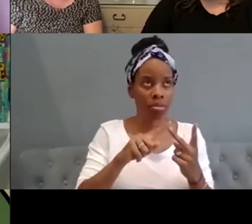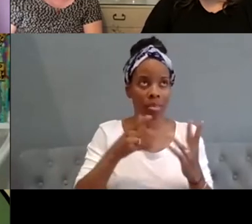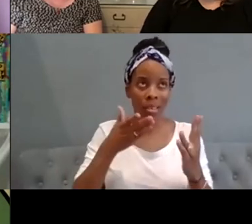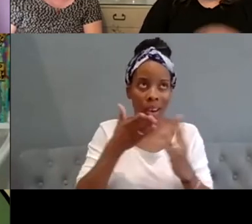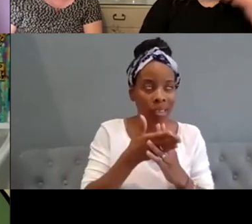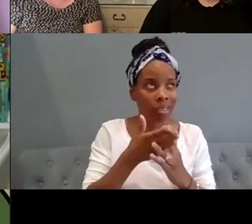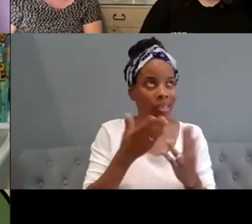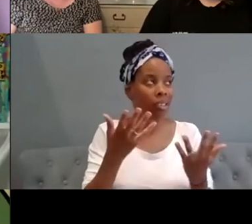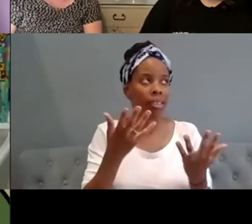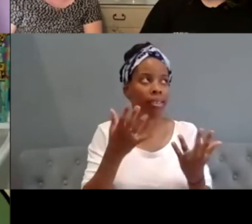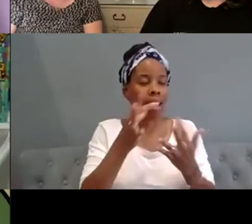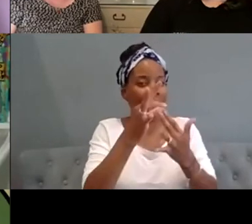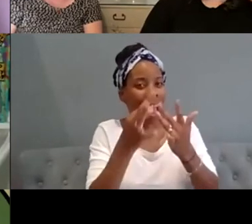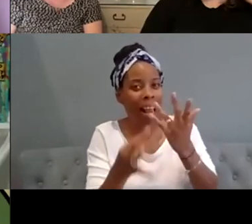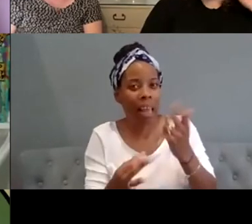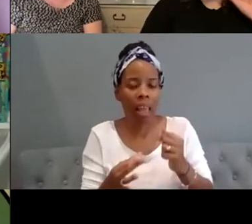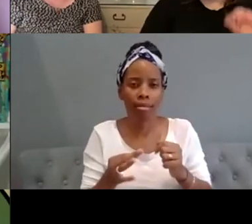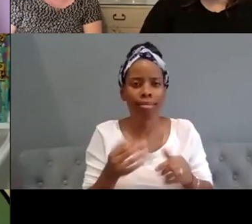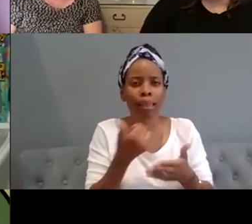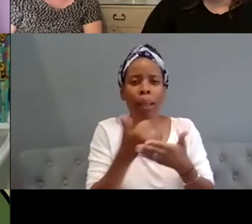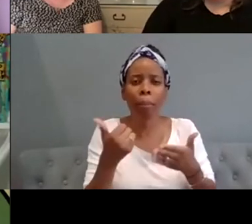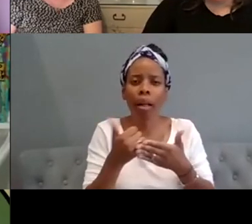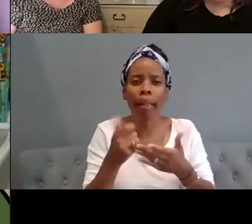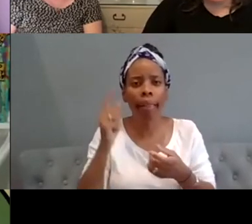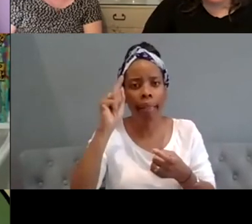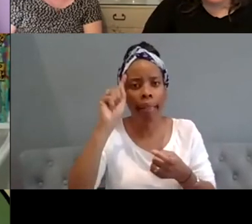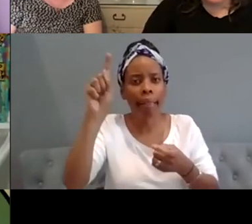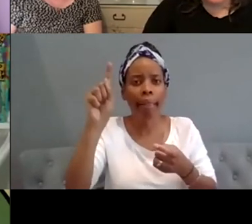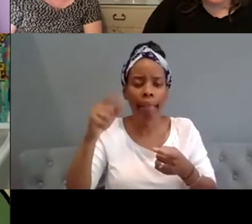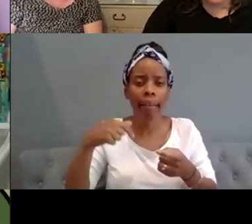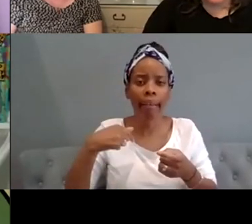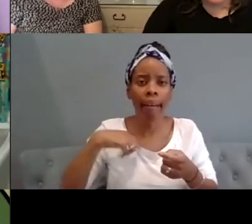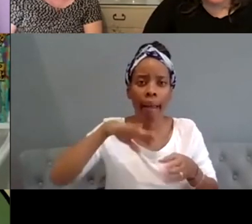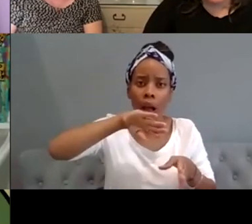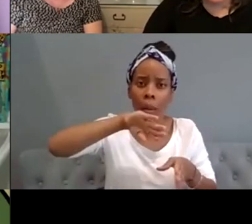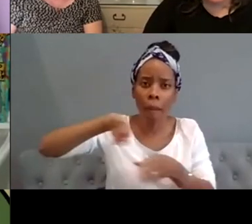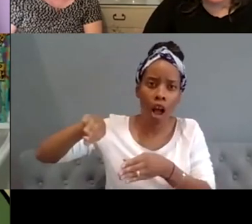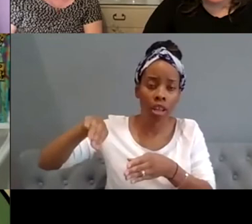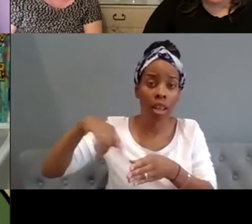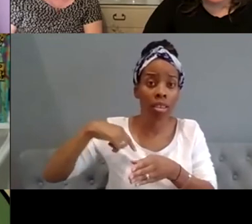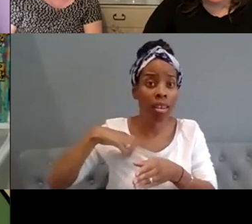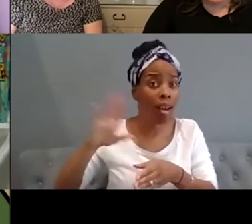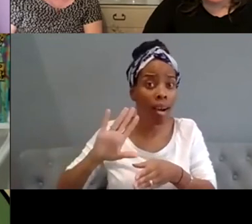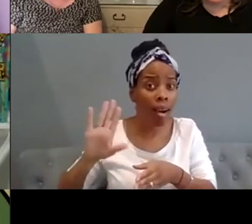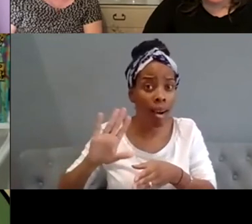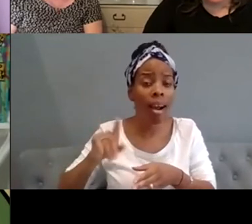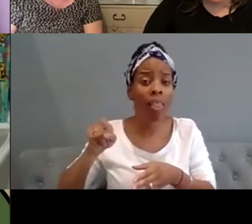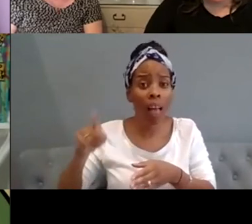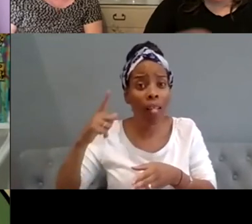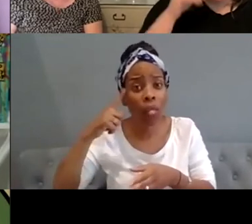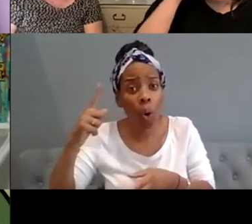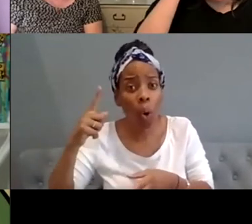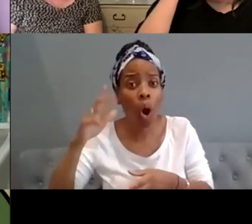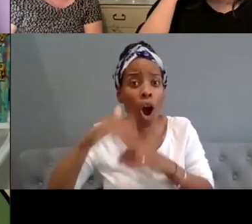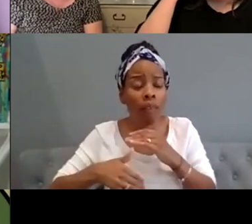these other words which might you know you might associate you with being marginalized they were thinking more in terms of uh